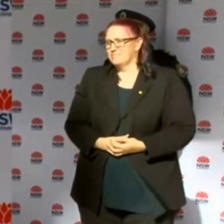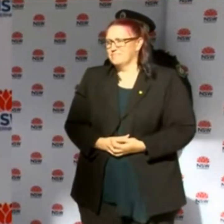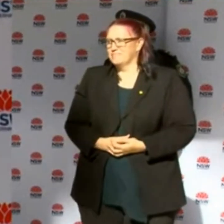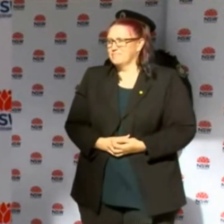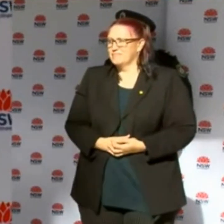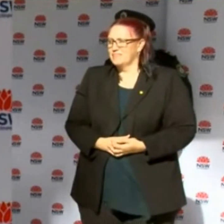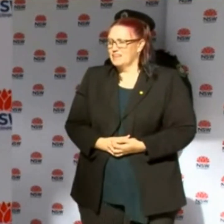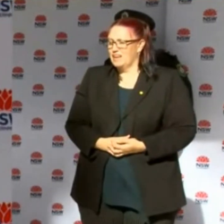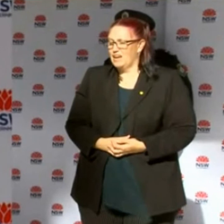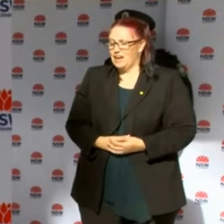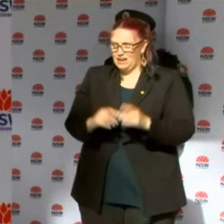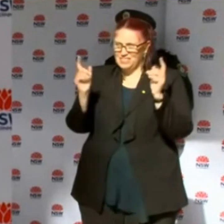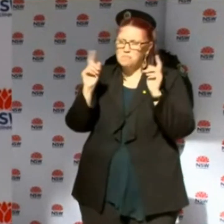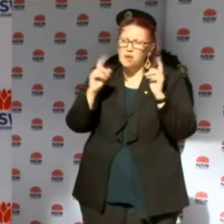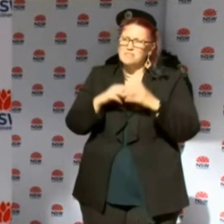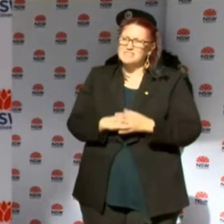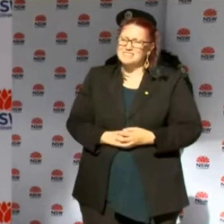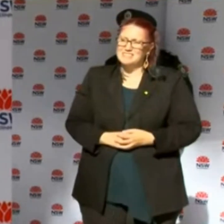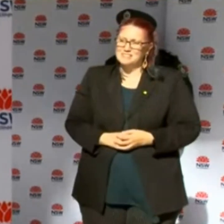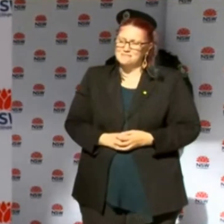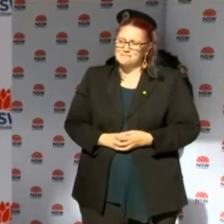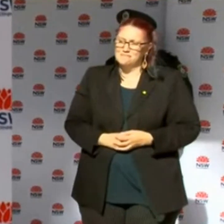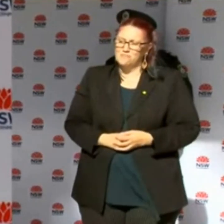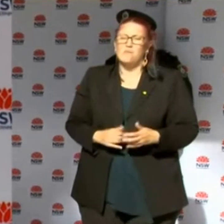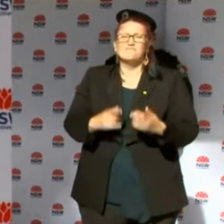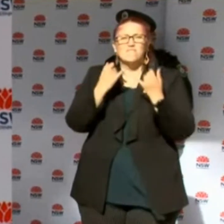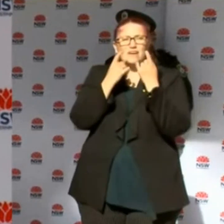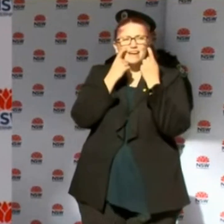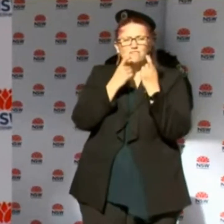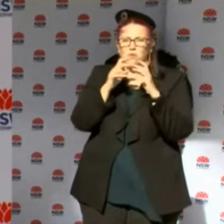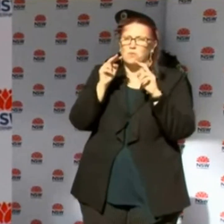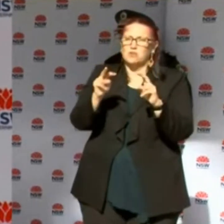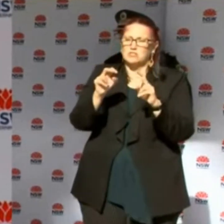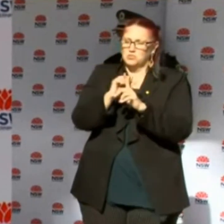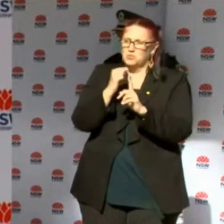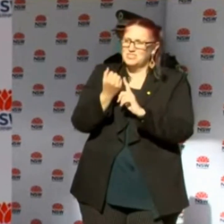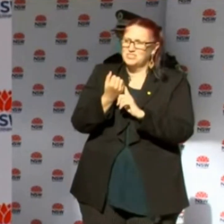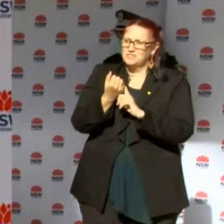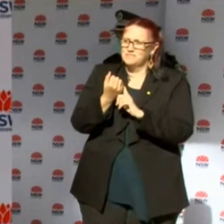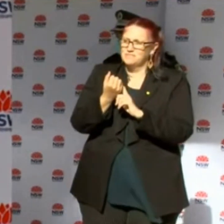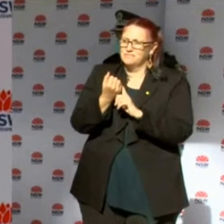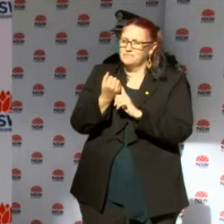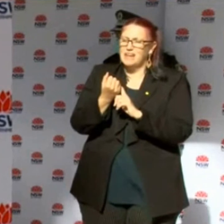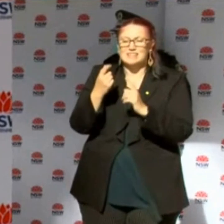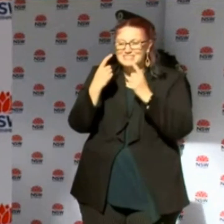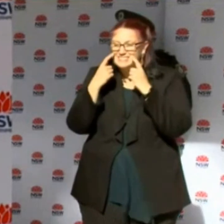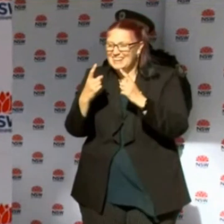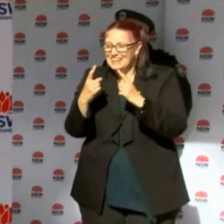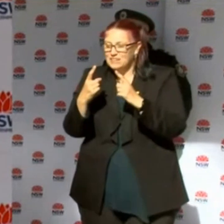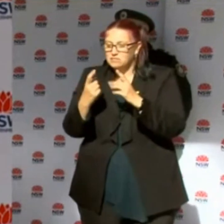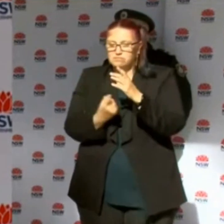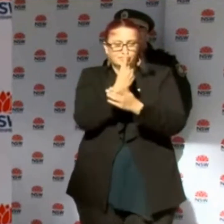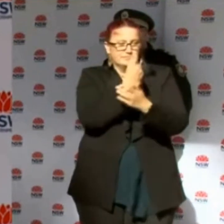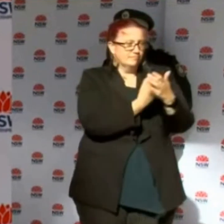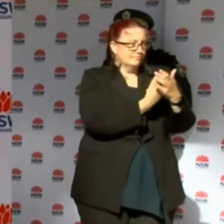So at this stage we're very carefully watching the situation and what we're concerned about is if we see transmission cases